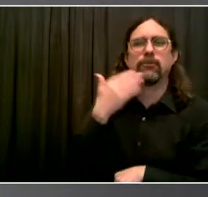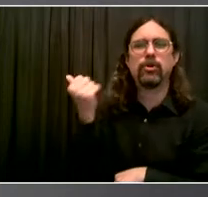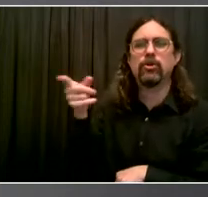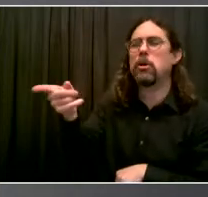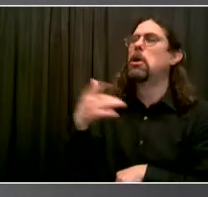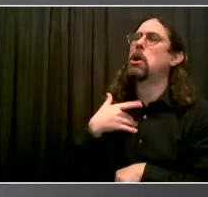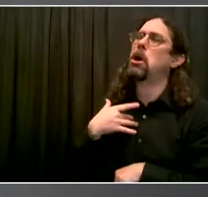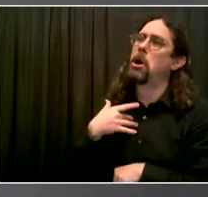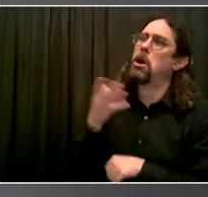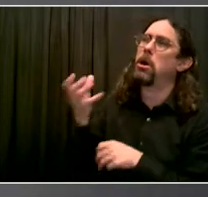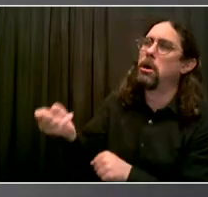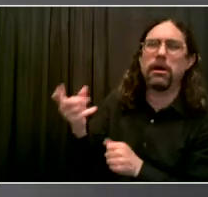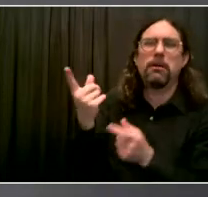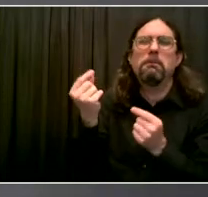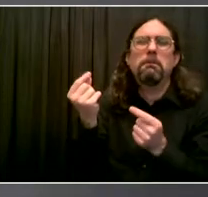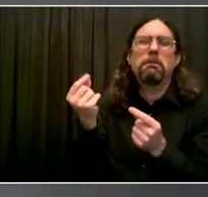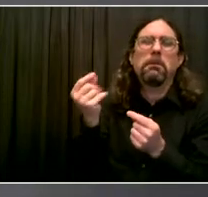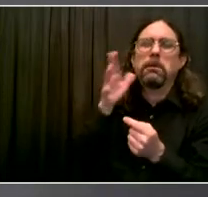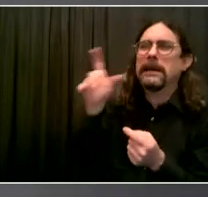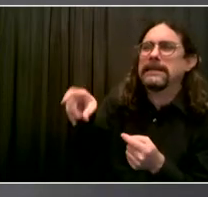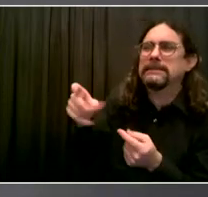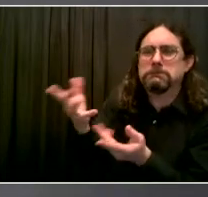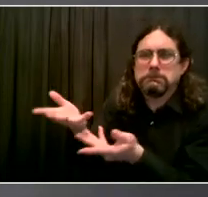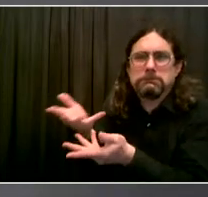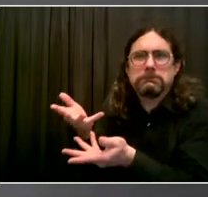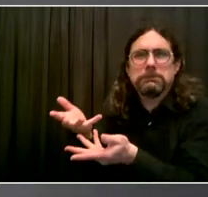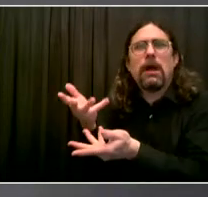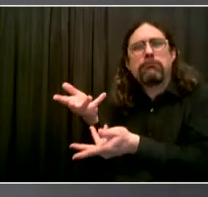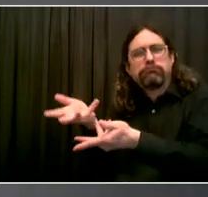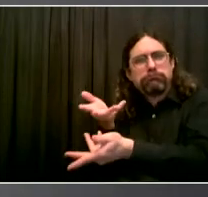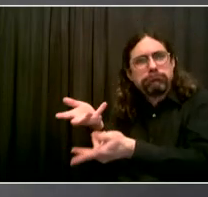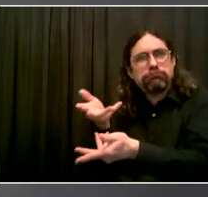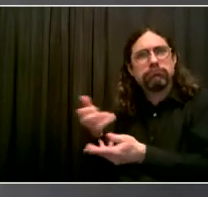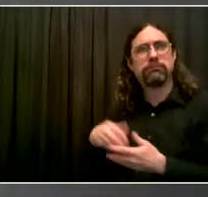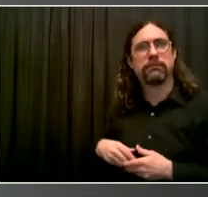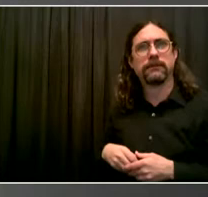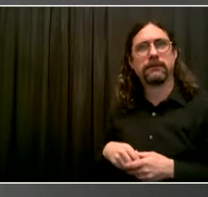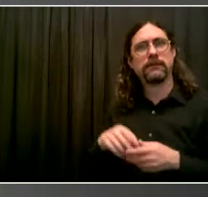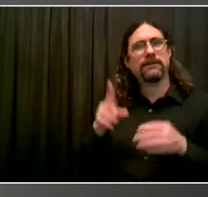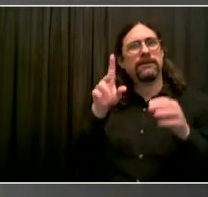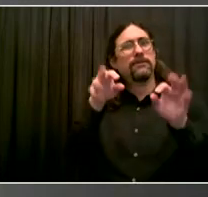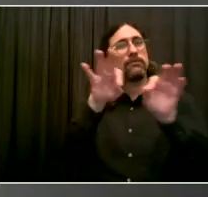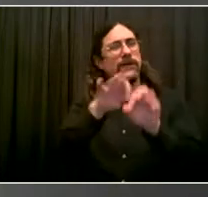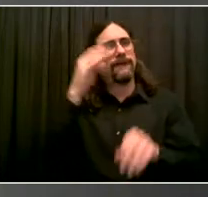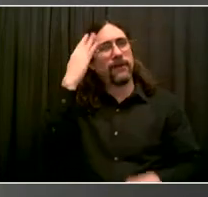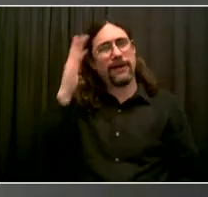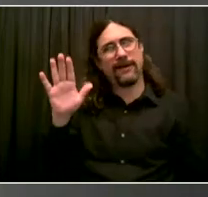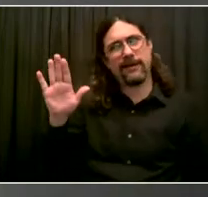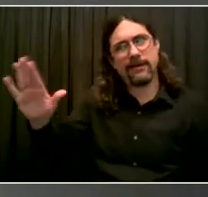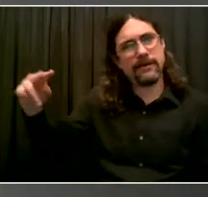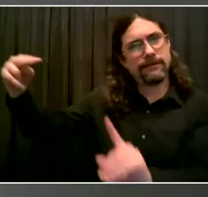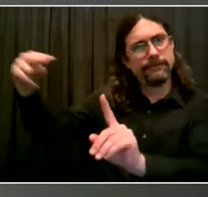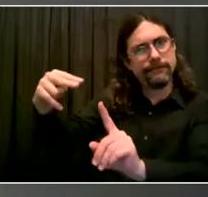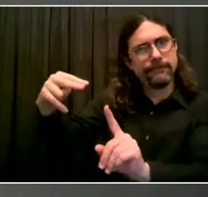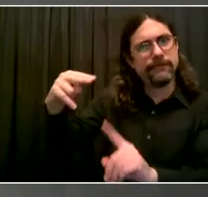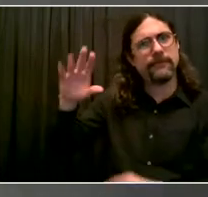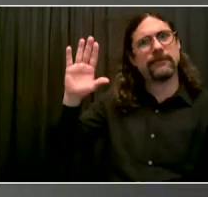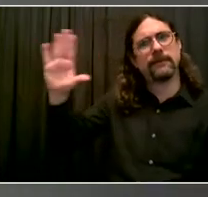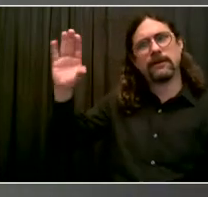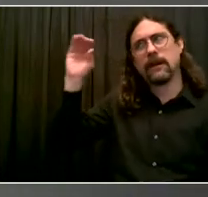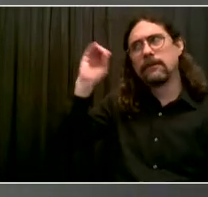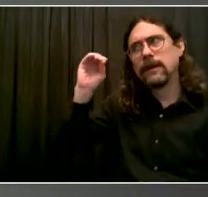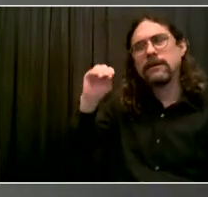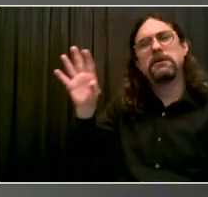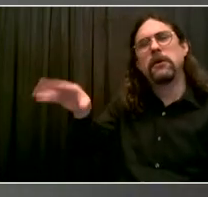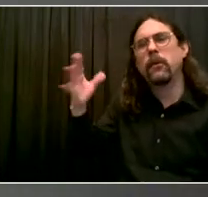to start where they are and really probe. Well, what what has caused them to feel that way? And then